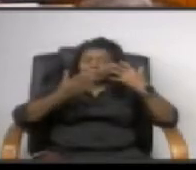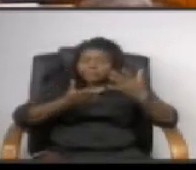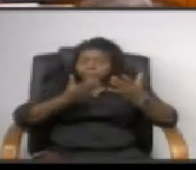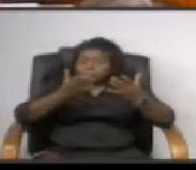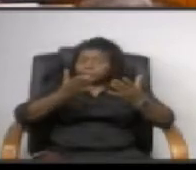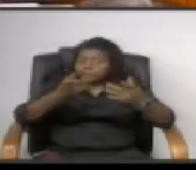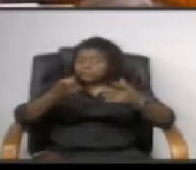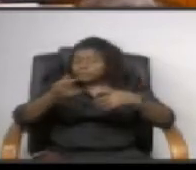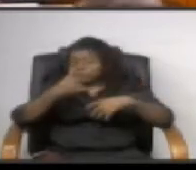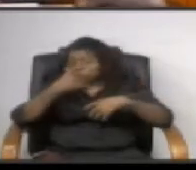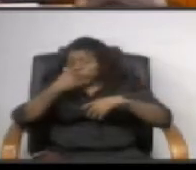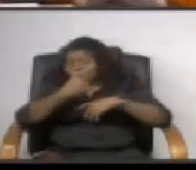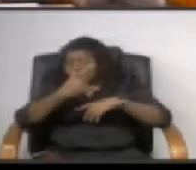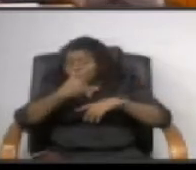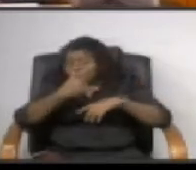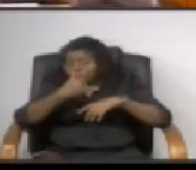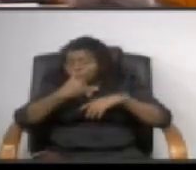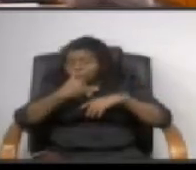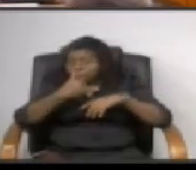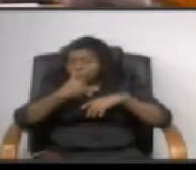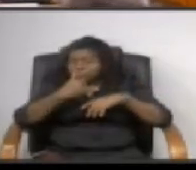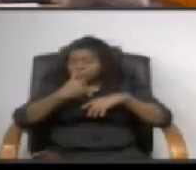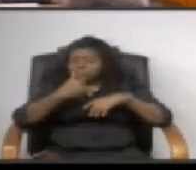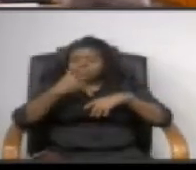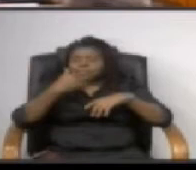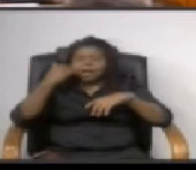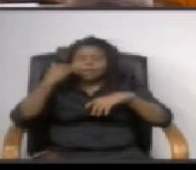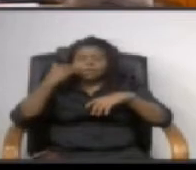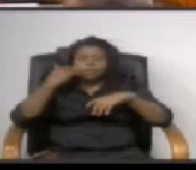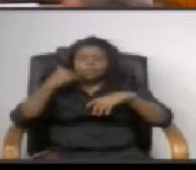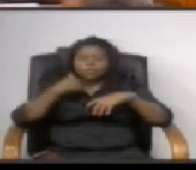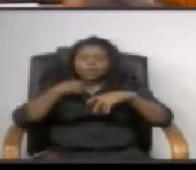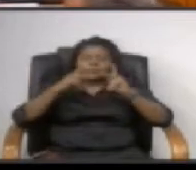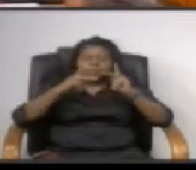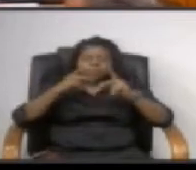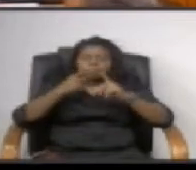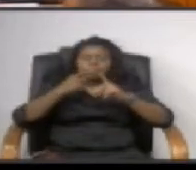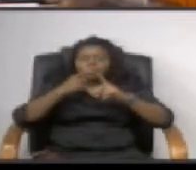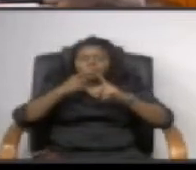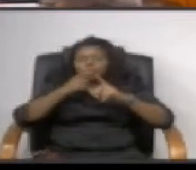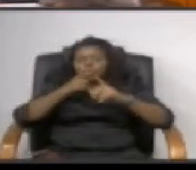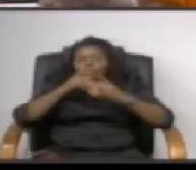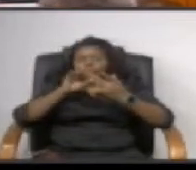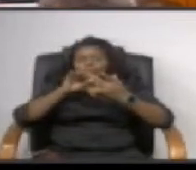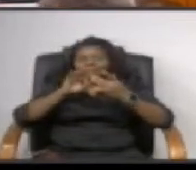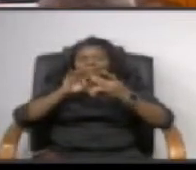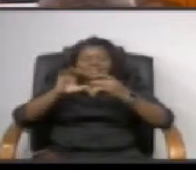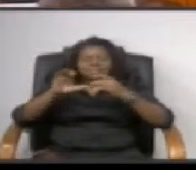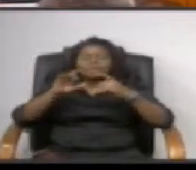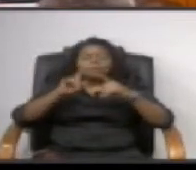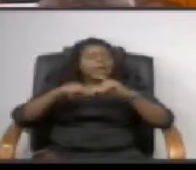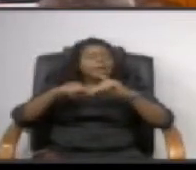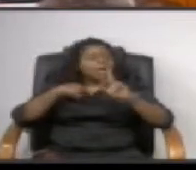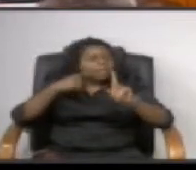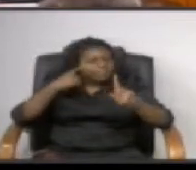so that i know you've got correspondence here from the fcc and so forth but i think it would be helpful to hear